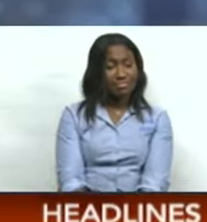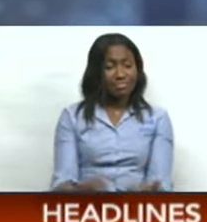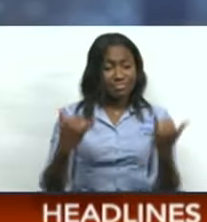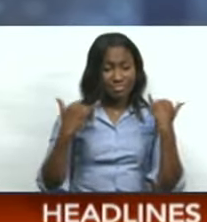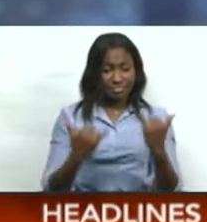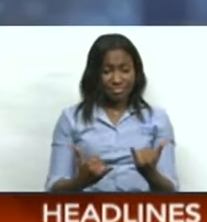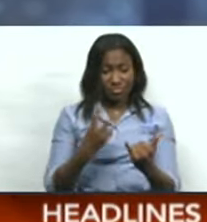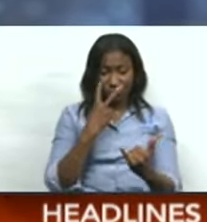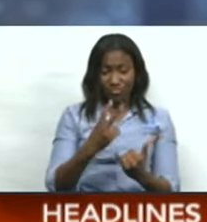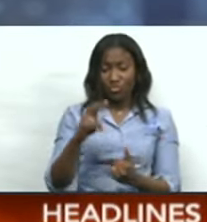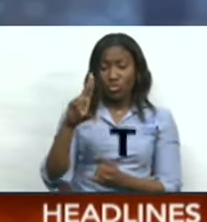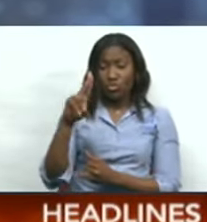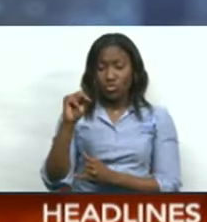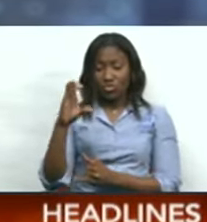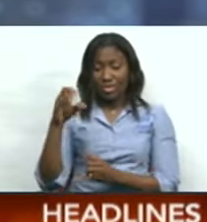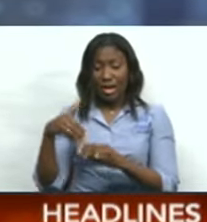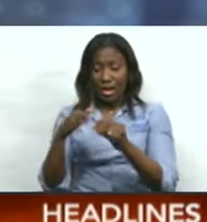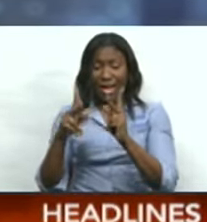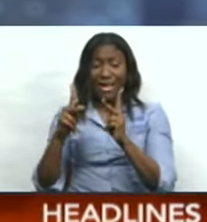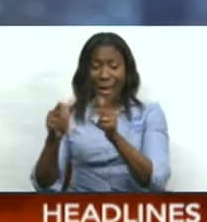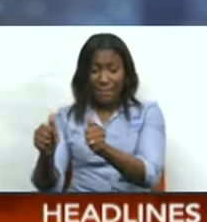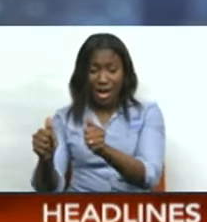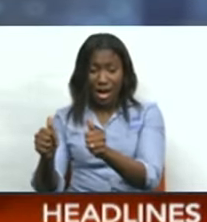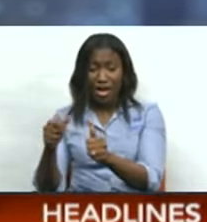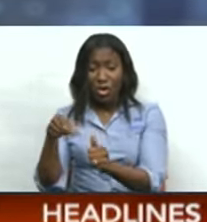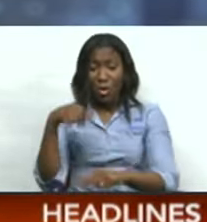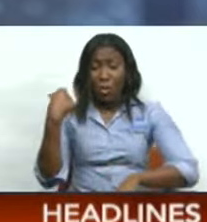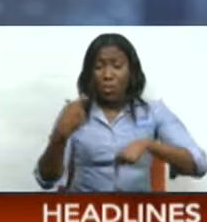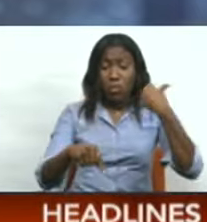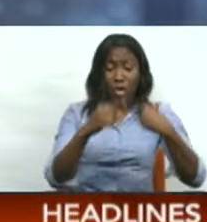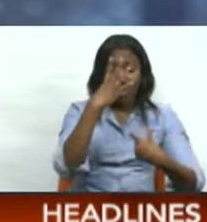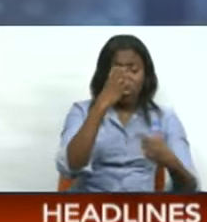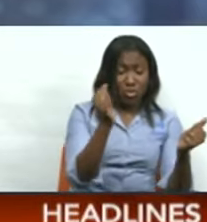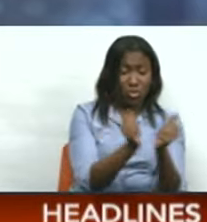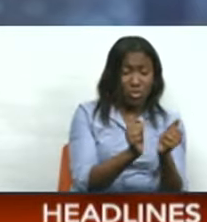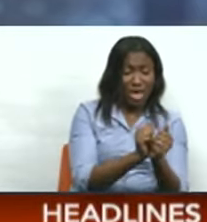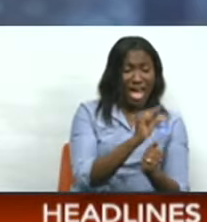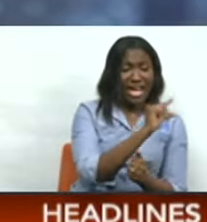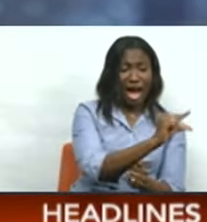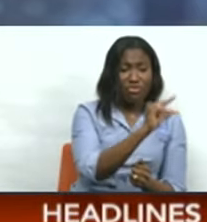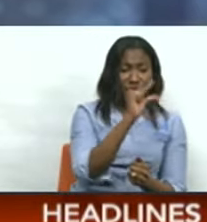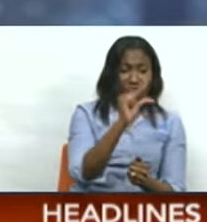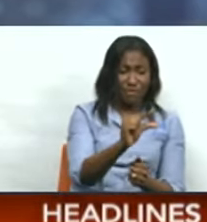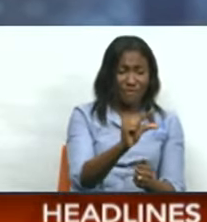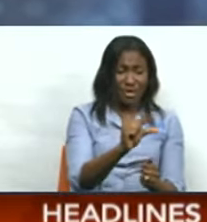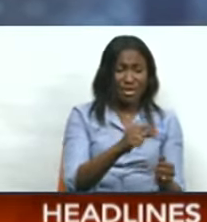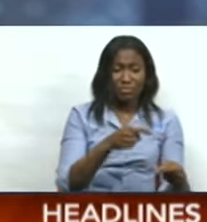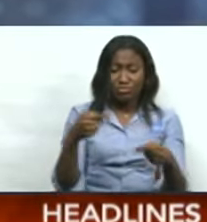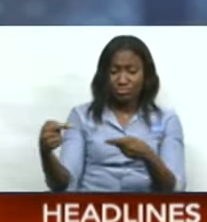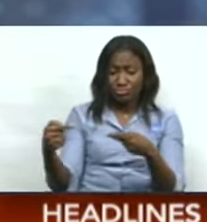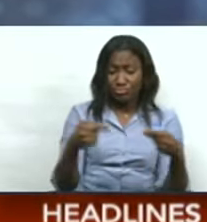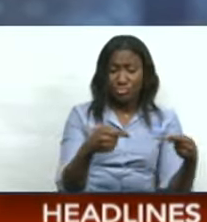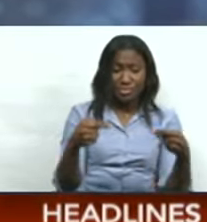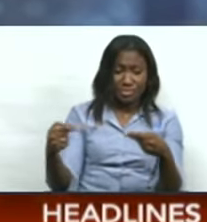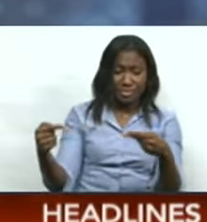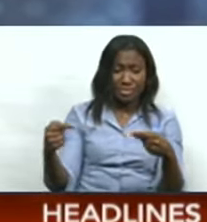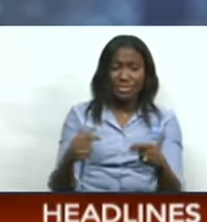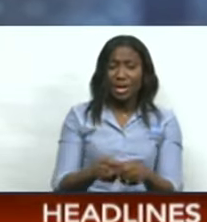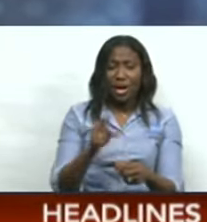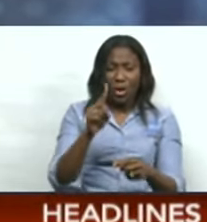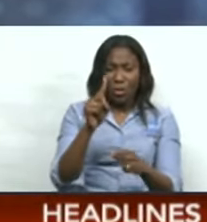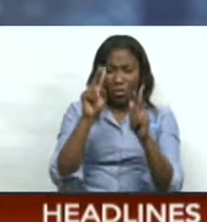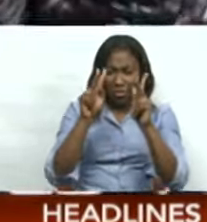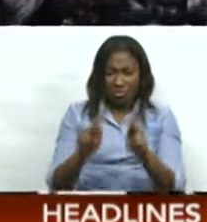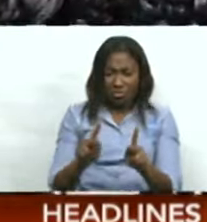rift between opposition leader Kamala Prasad-Bissasa and National Transformation Alliance leader Gary Griffiths comes as no surprise